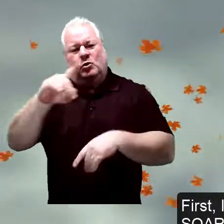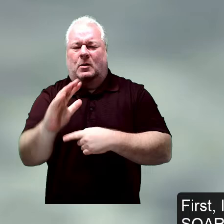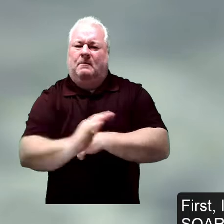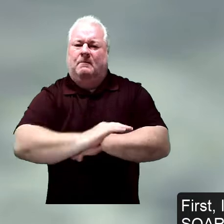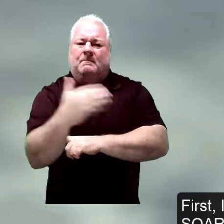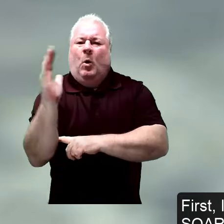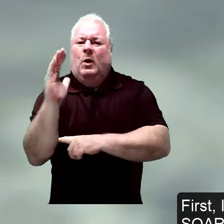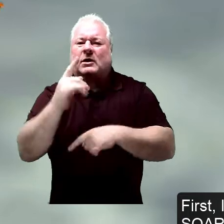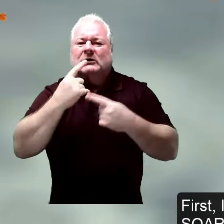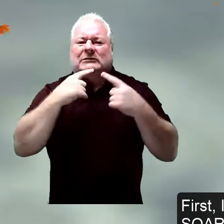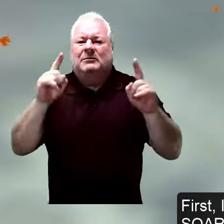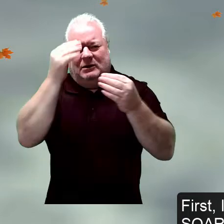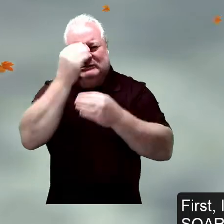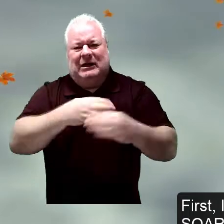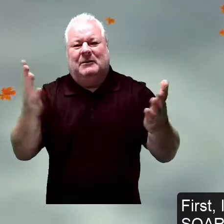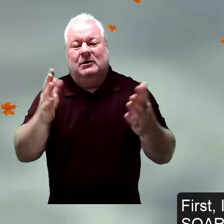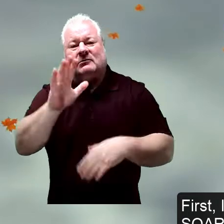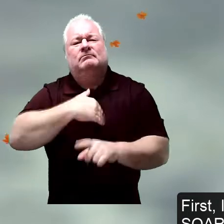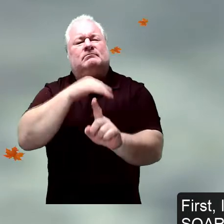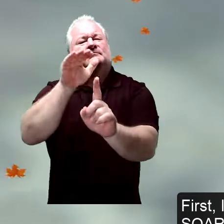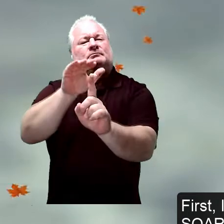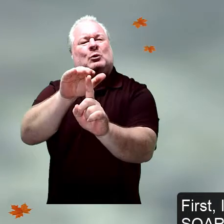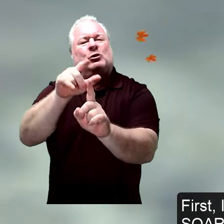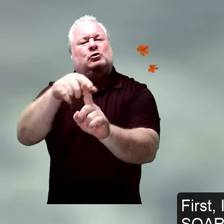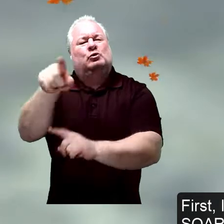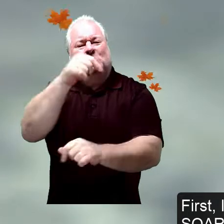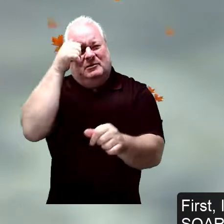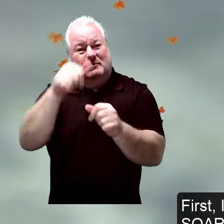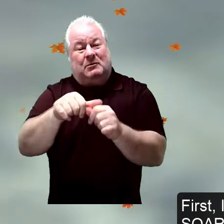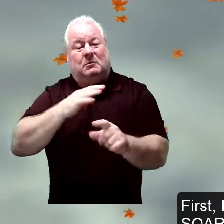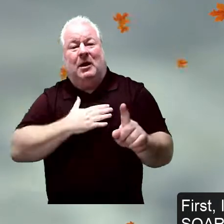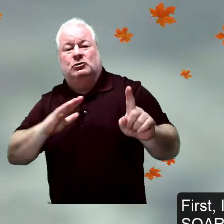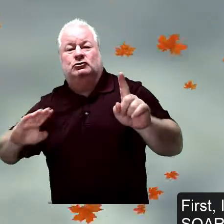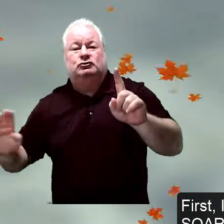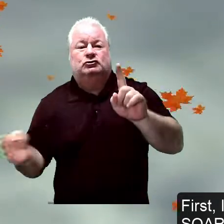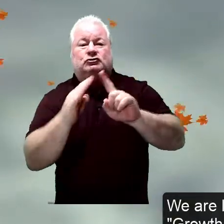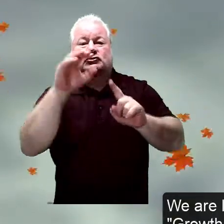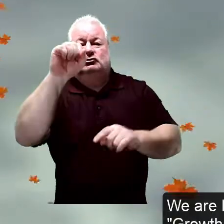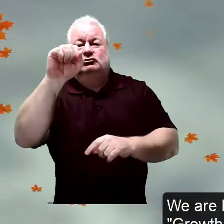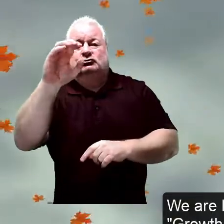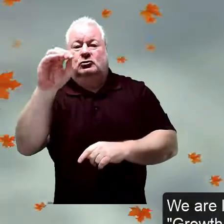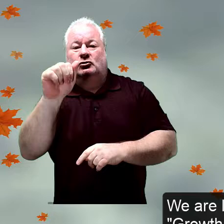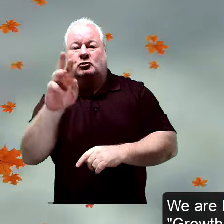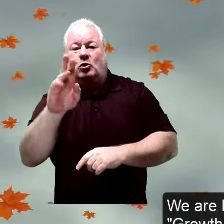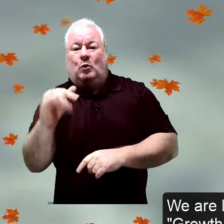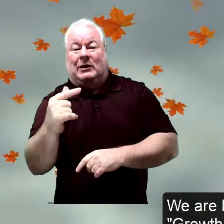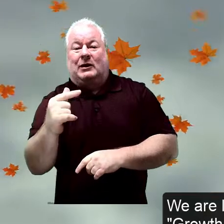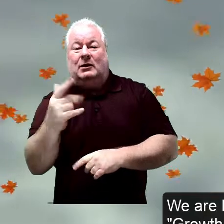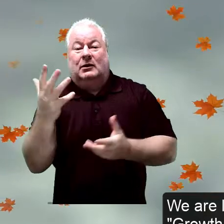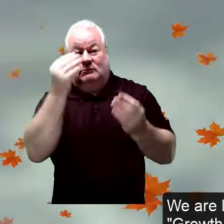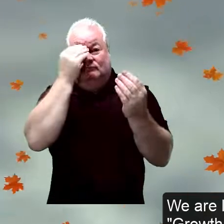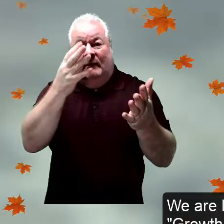First, I want to remind everyone of my soaring tip of the month. We are